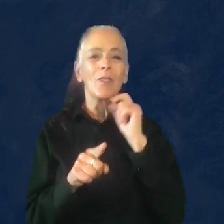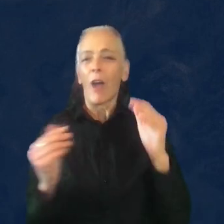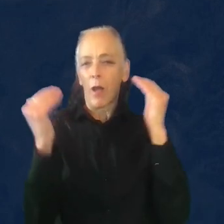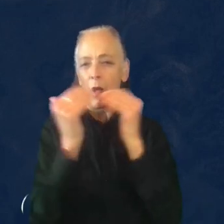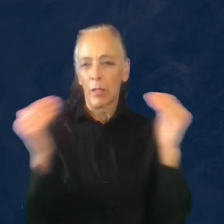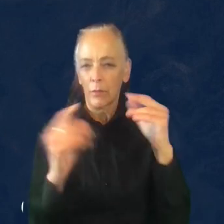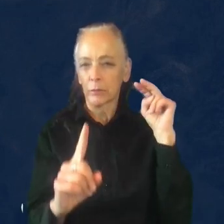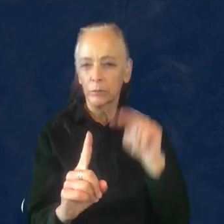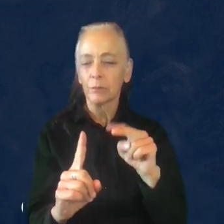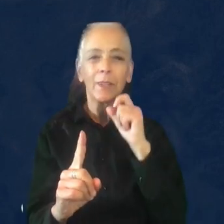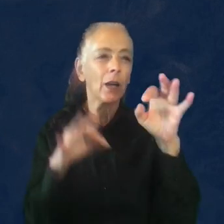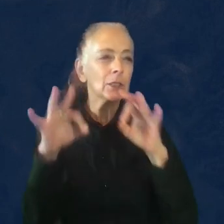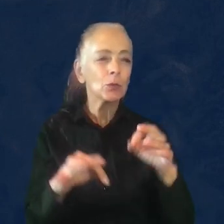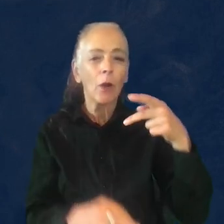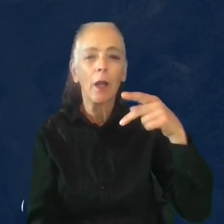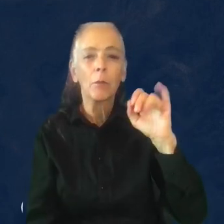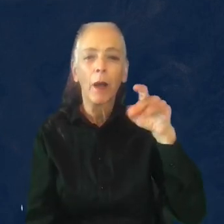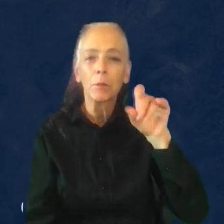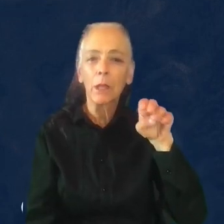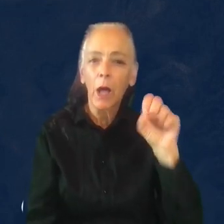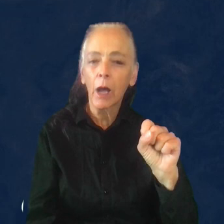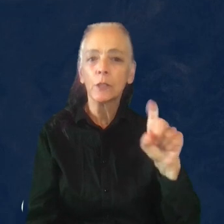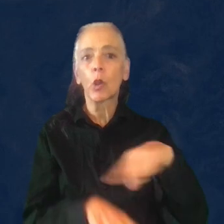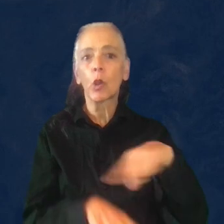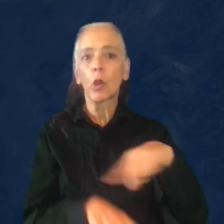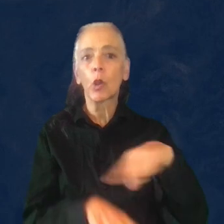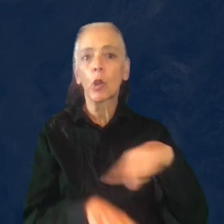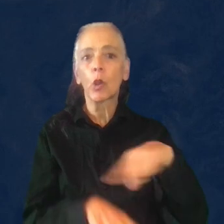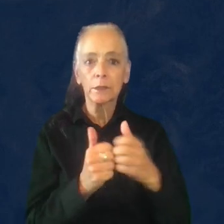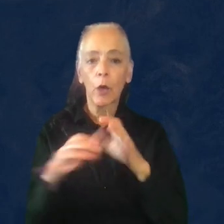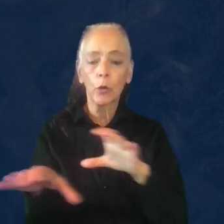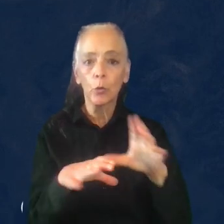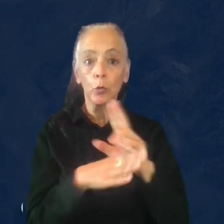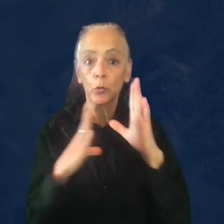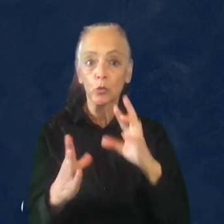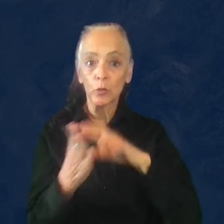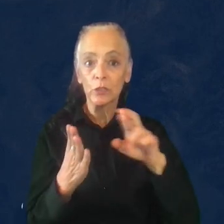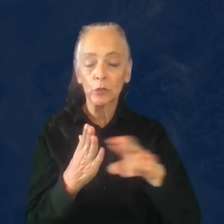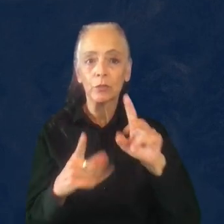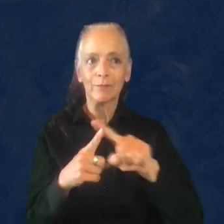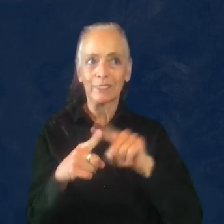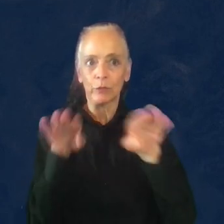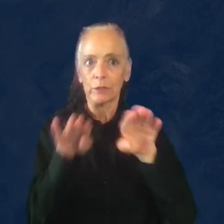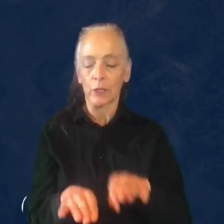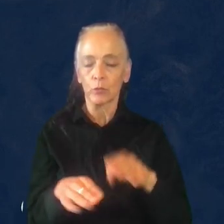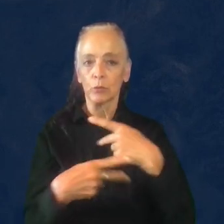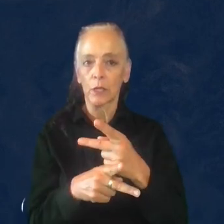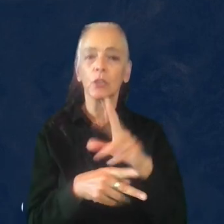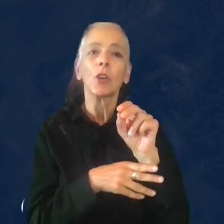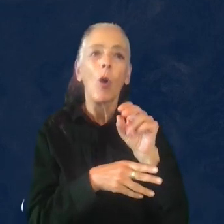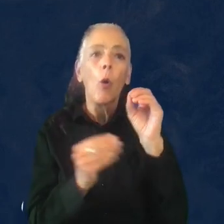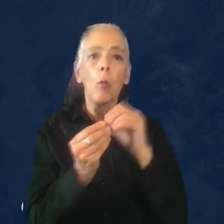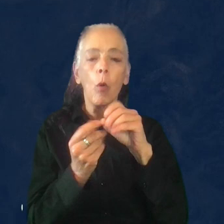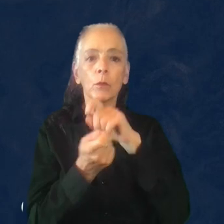view. I won't be describing pipelines and long-term plans on how to do user research at different stages of production. This is a more granular view